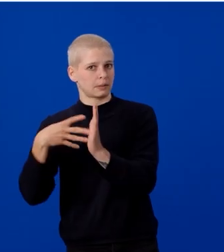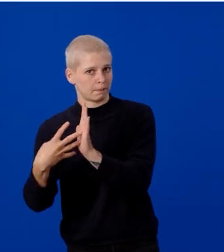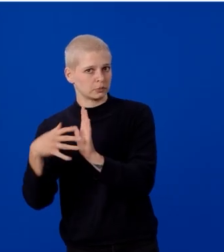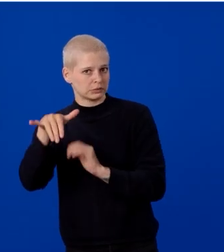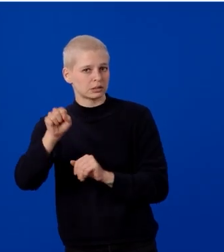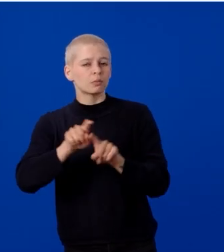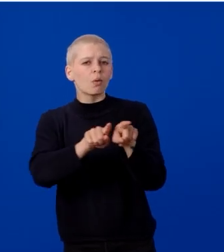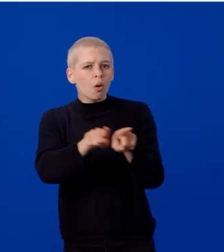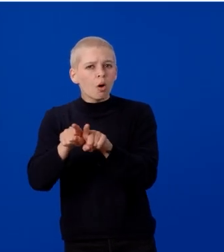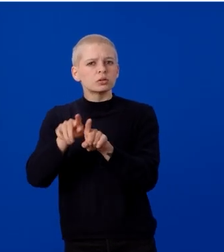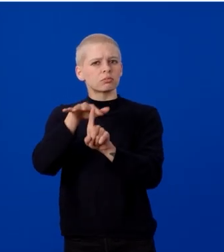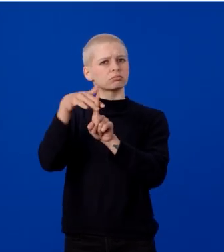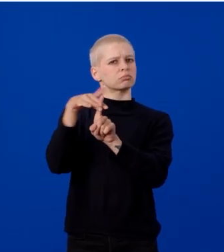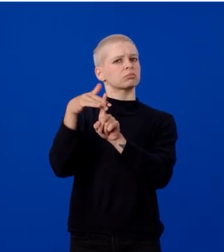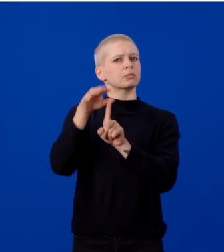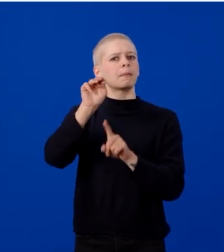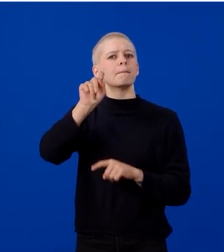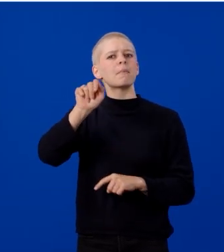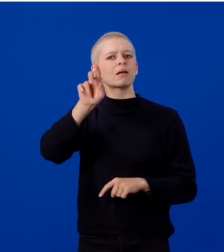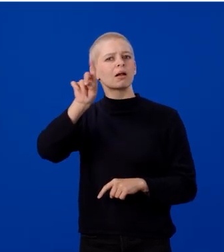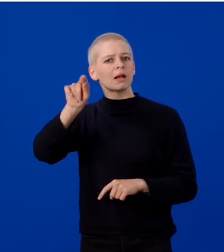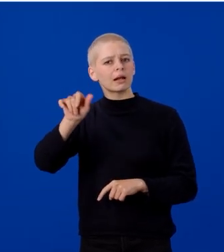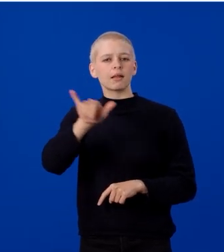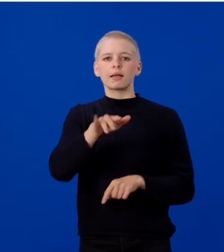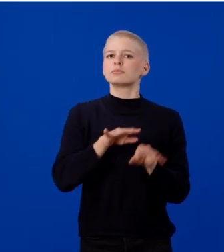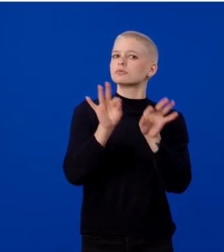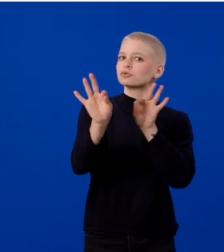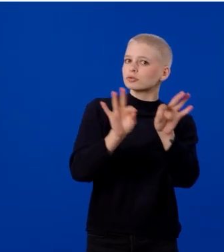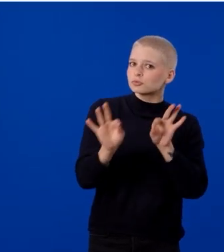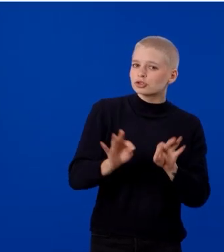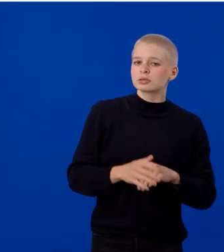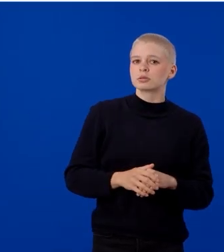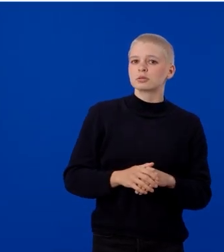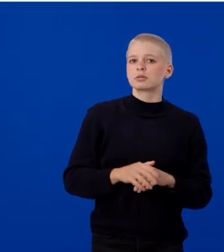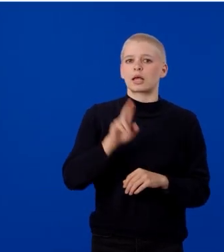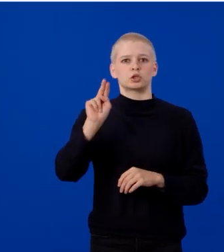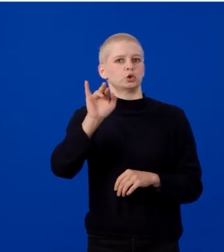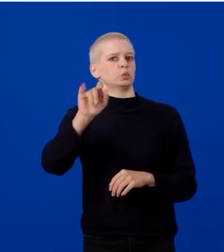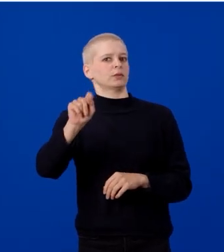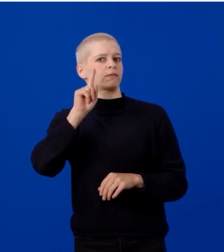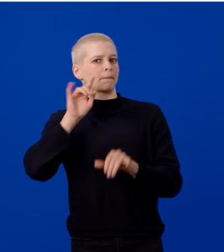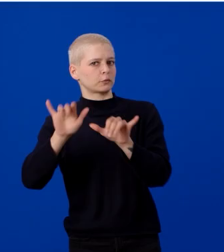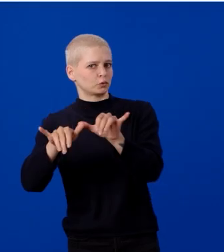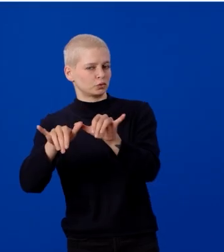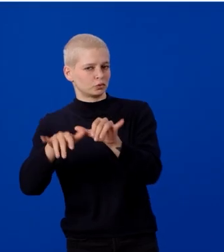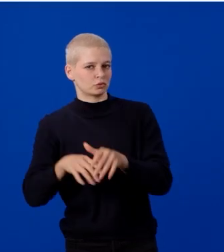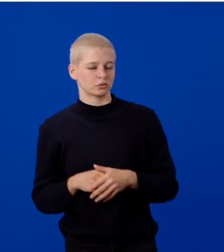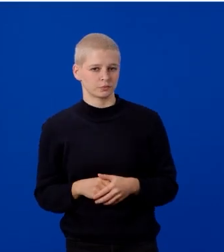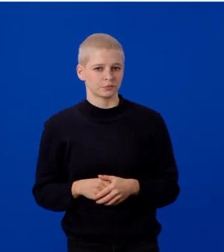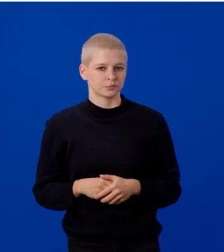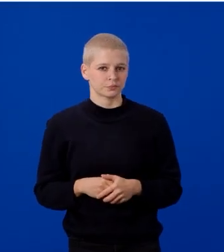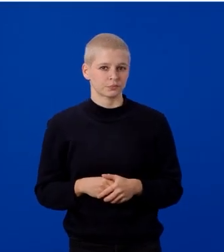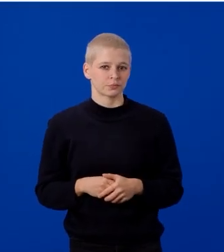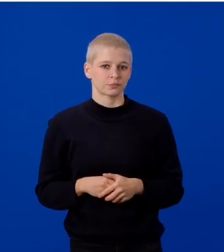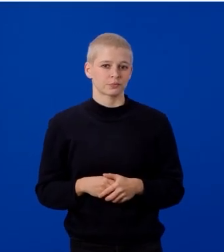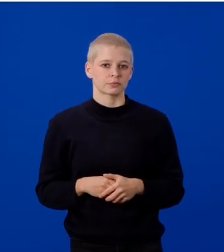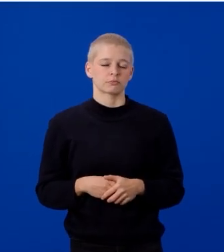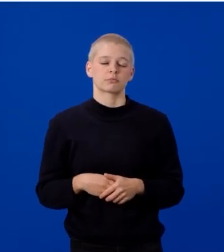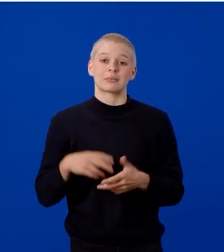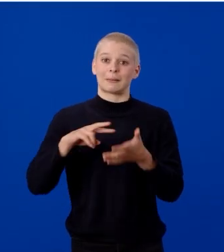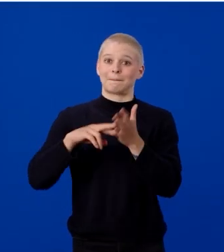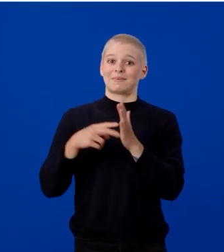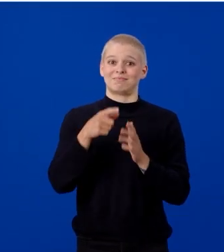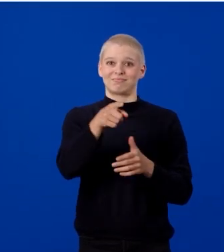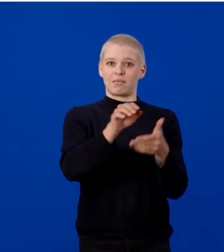also contextual metadata, like descriptions and units of measurement. This makes the output